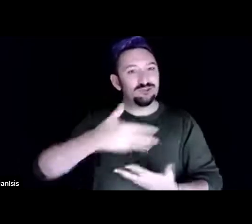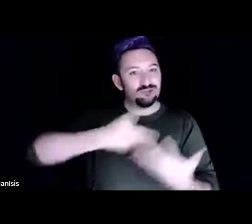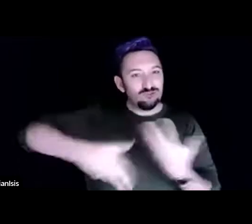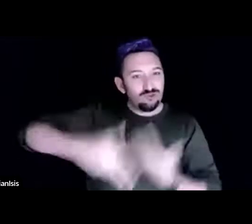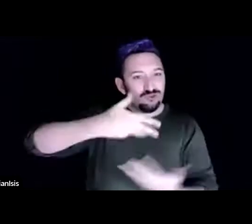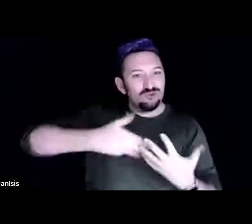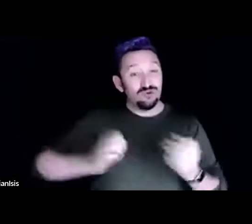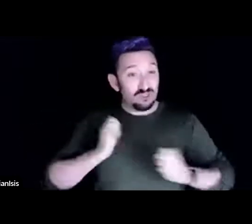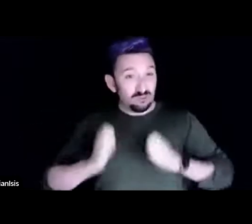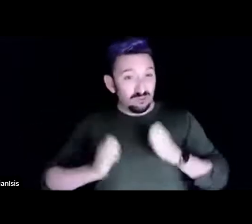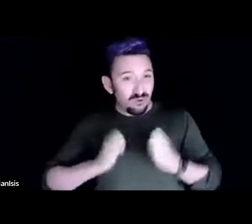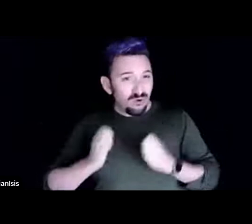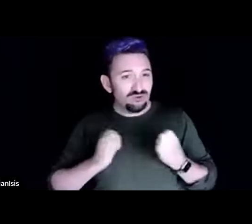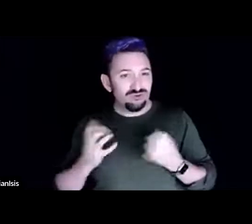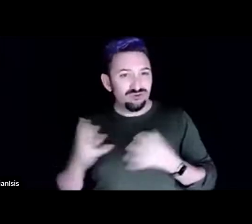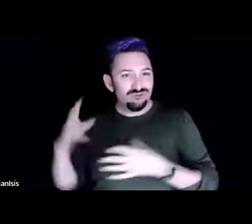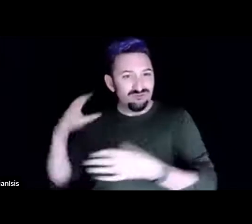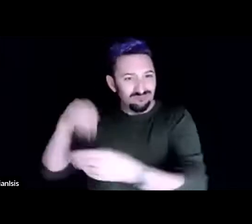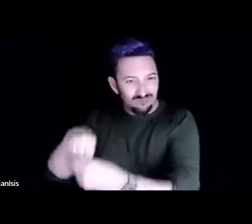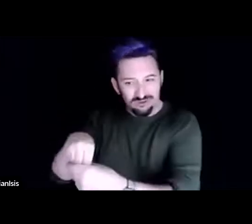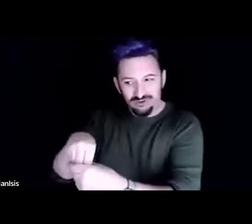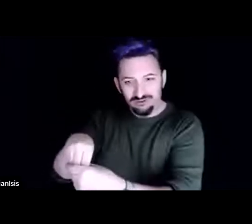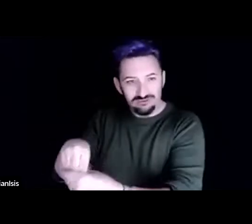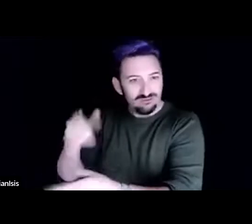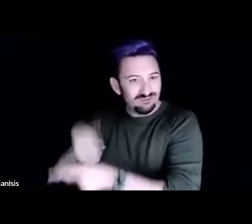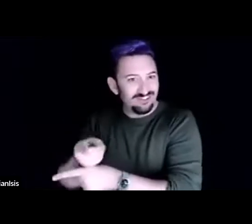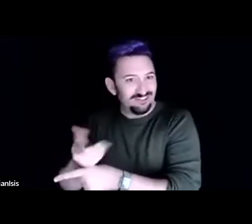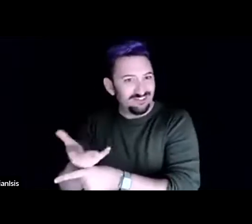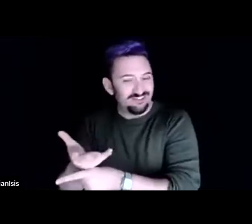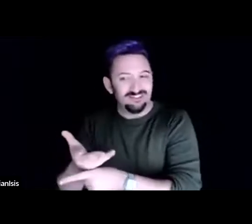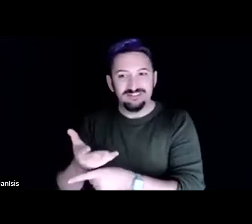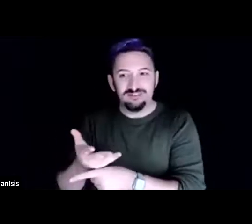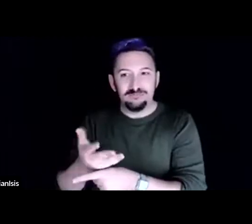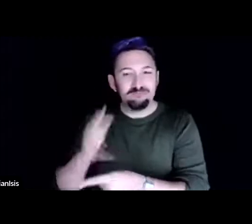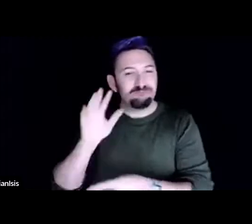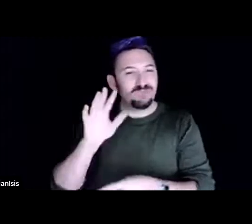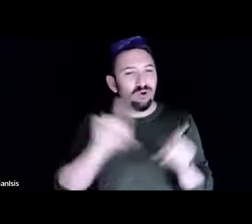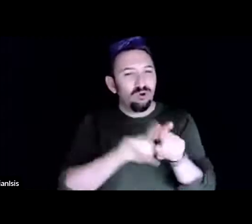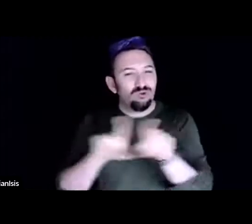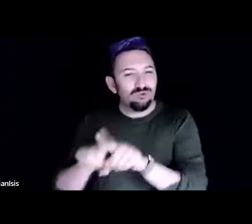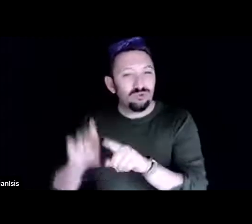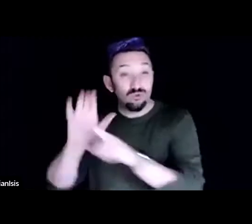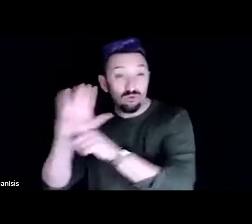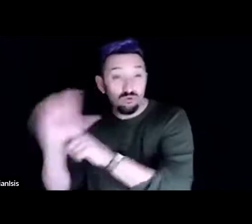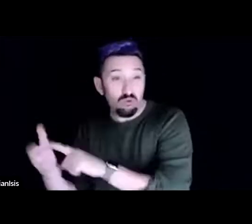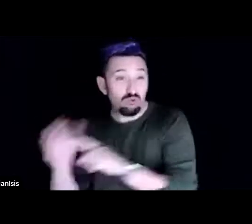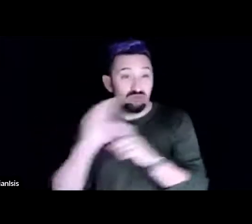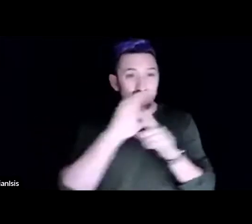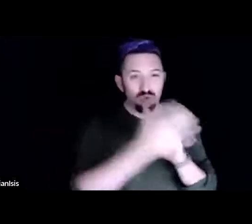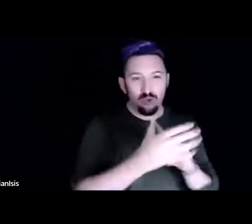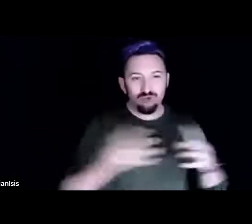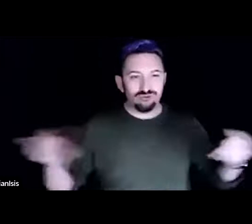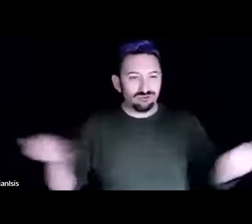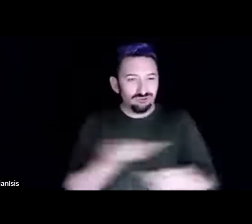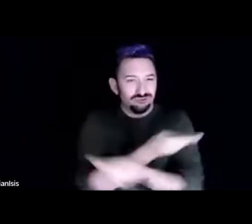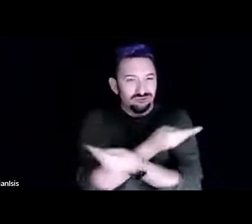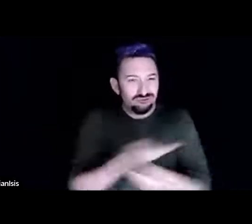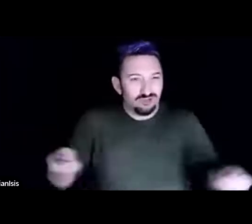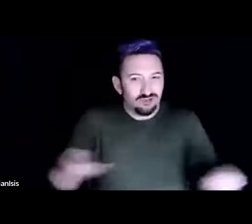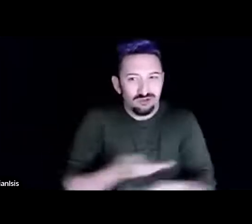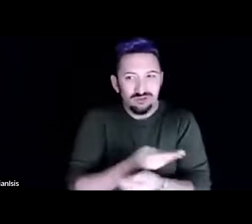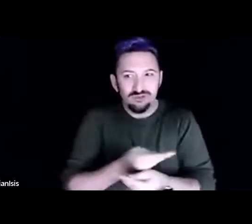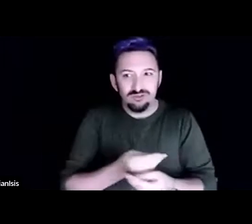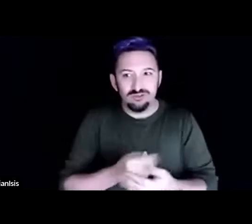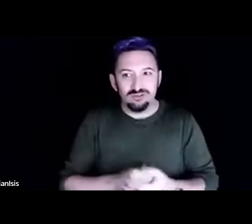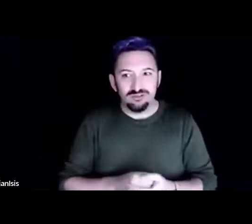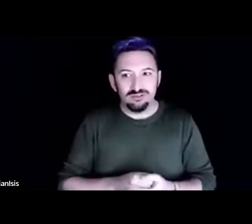um cross-cultural stuff you when we have real wheel real i